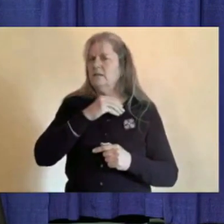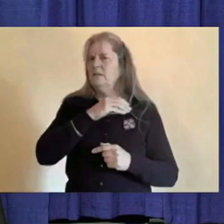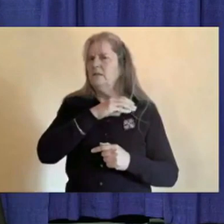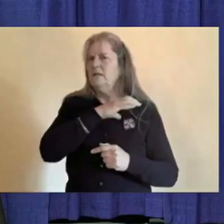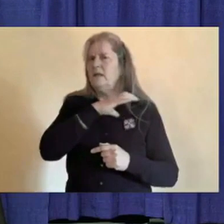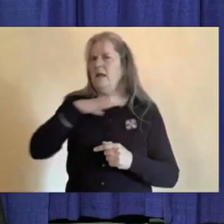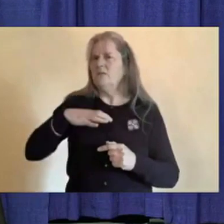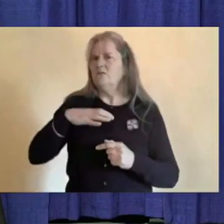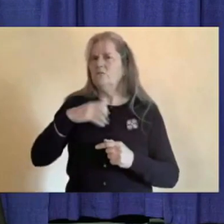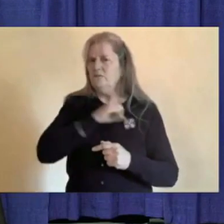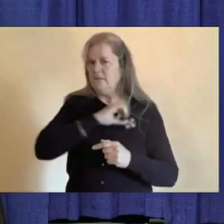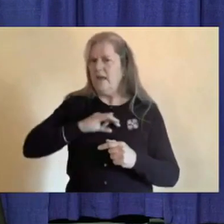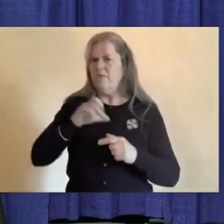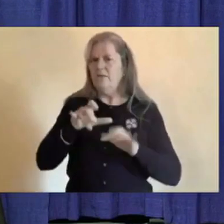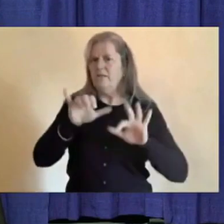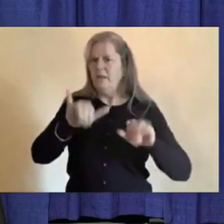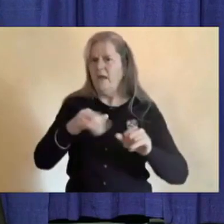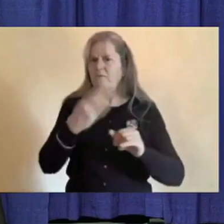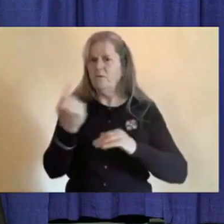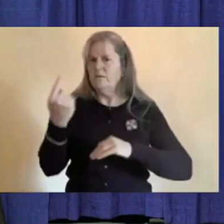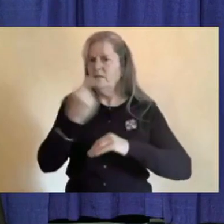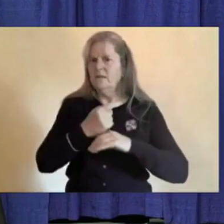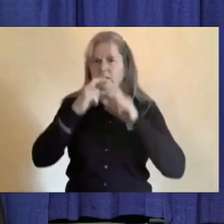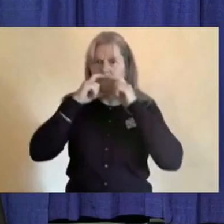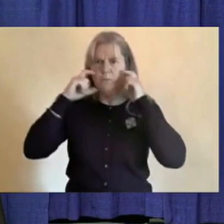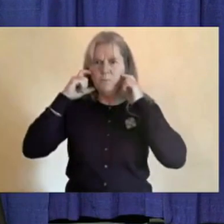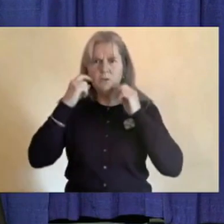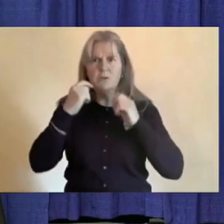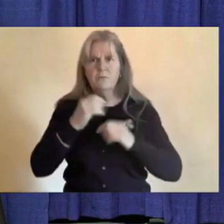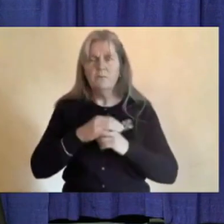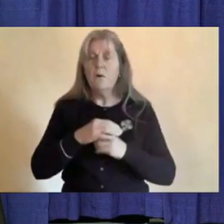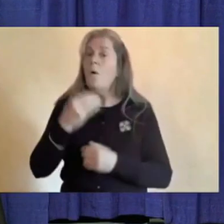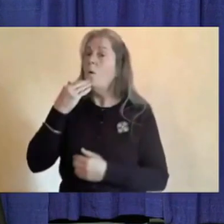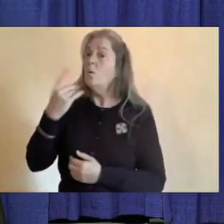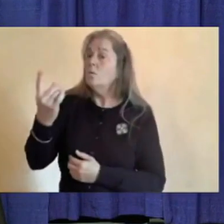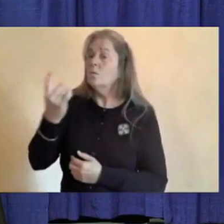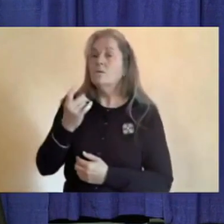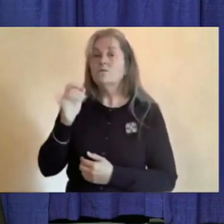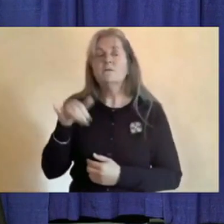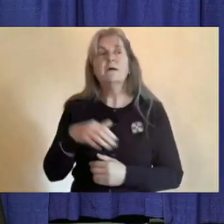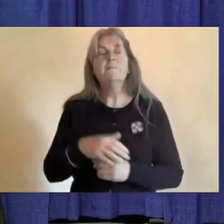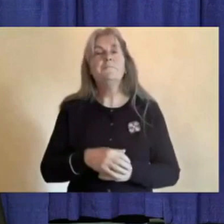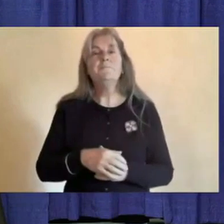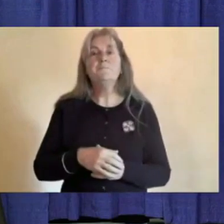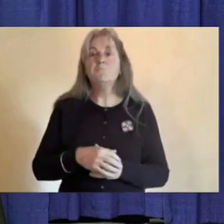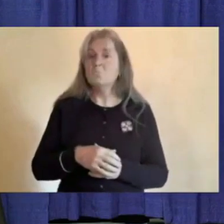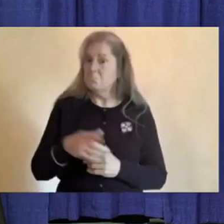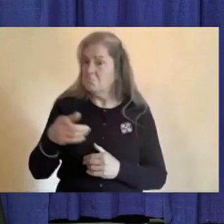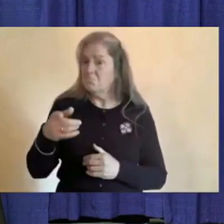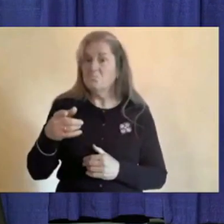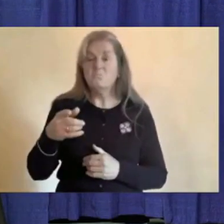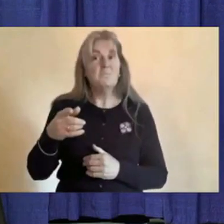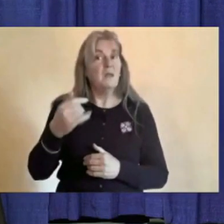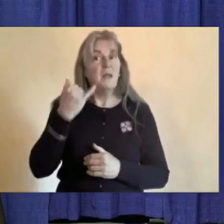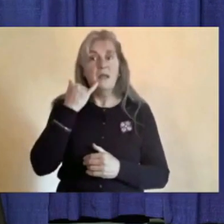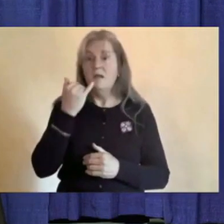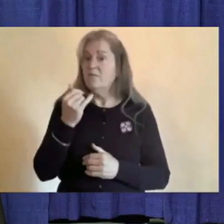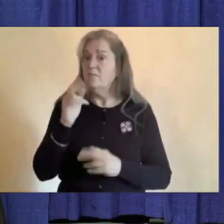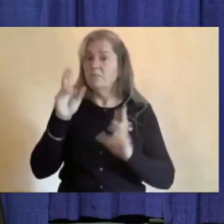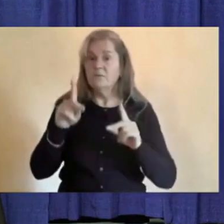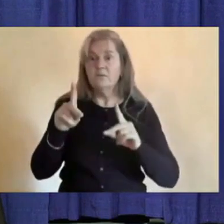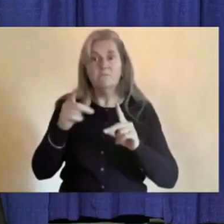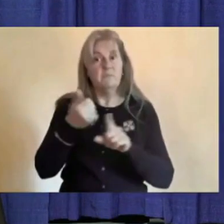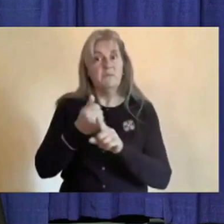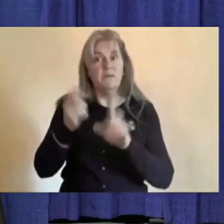Thank you for that question. I wouldn't object to anyone that chose to do that. I